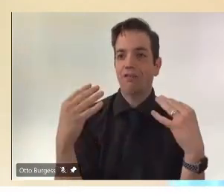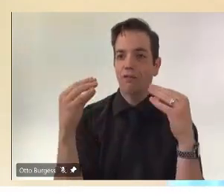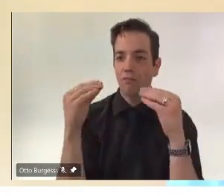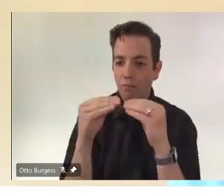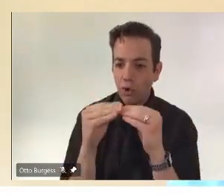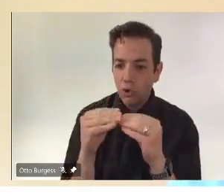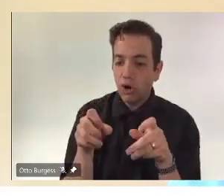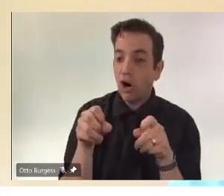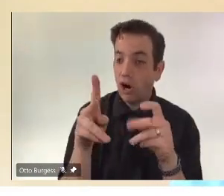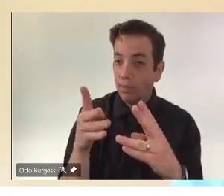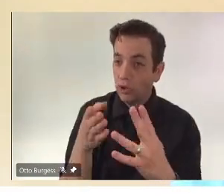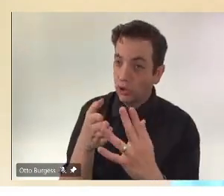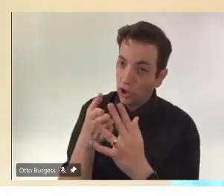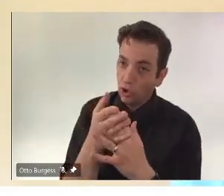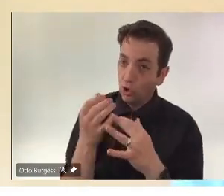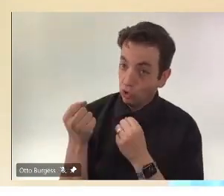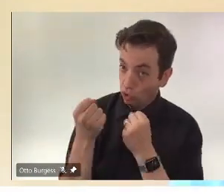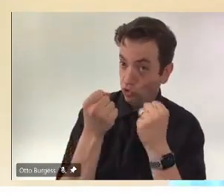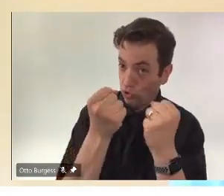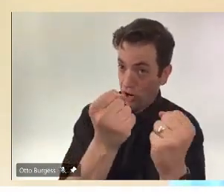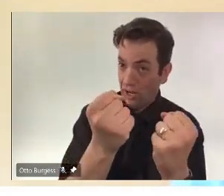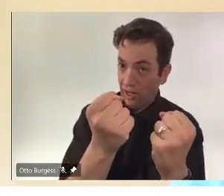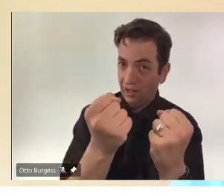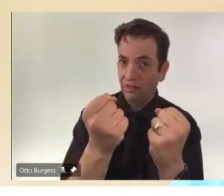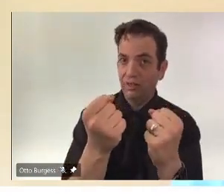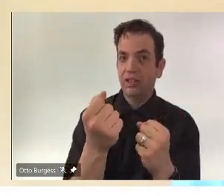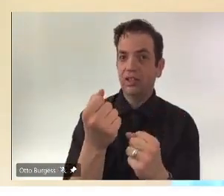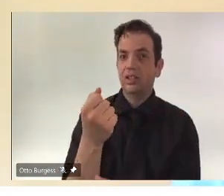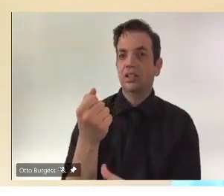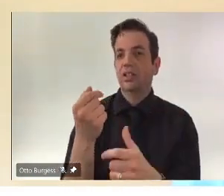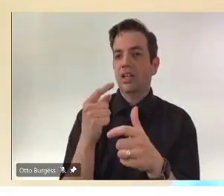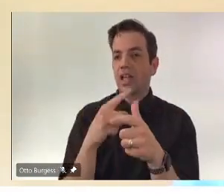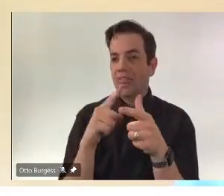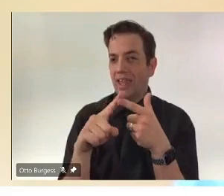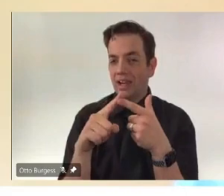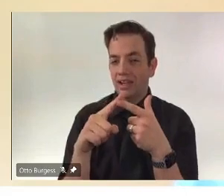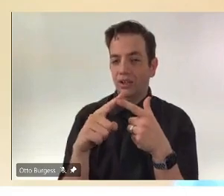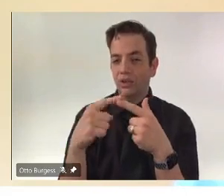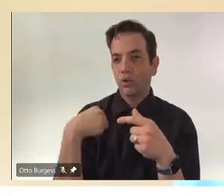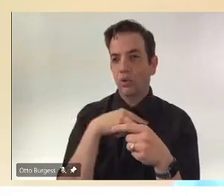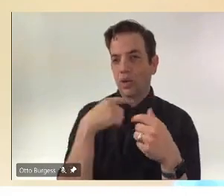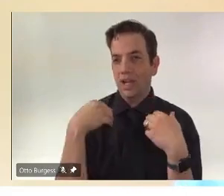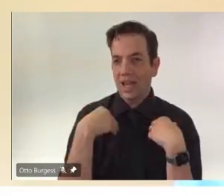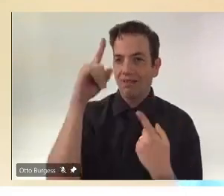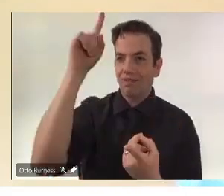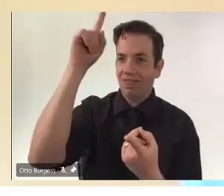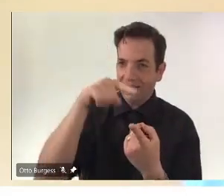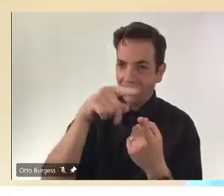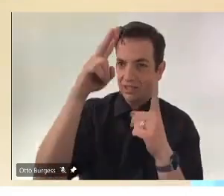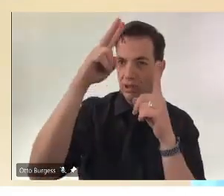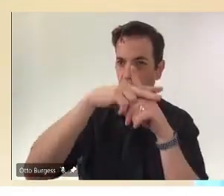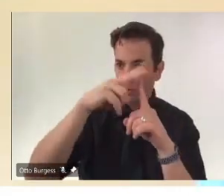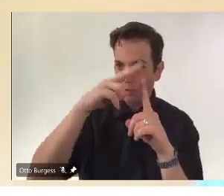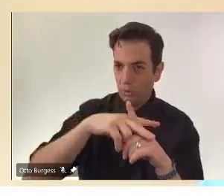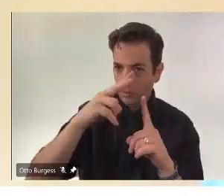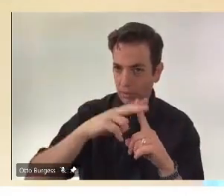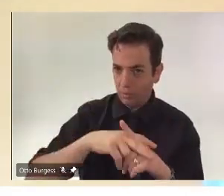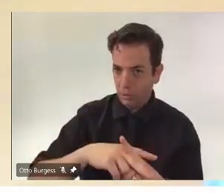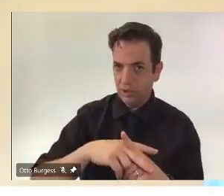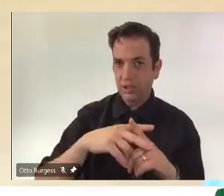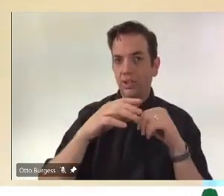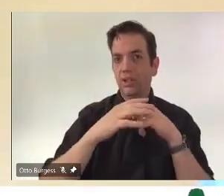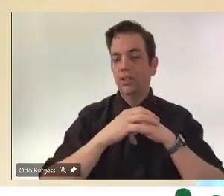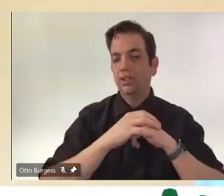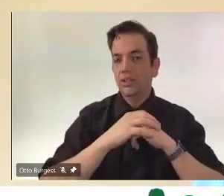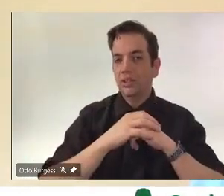as we wind down some of our booked appointments and focus on kids, but also focus on more of a regular cadence with having the drive-throughs